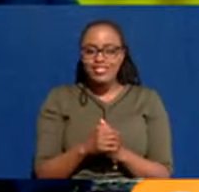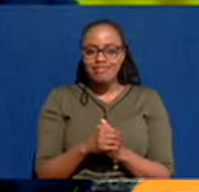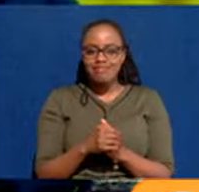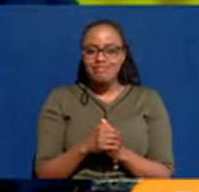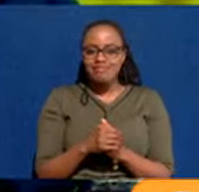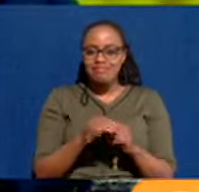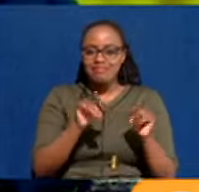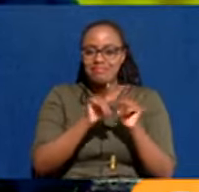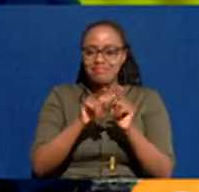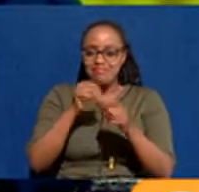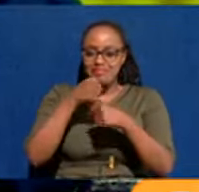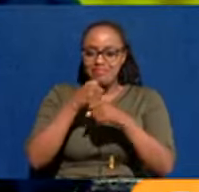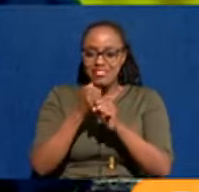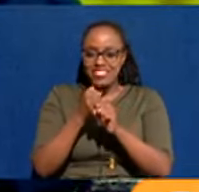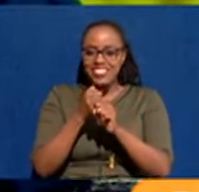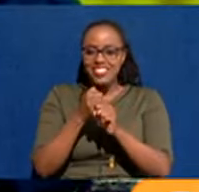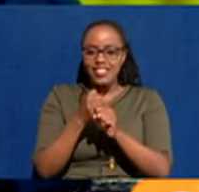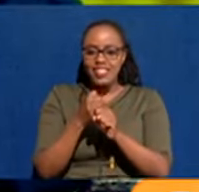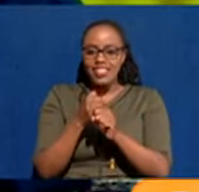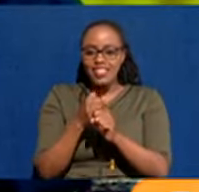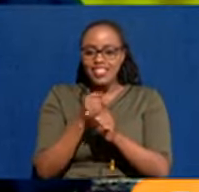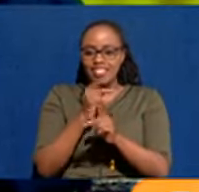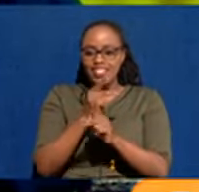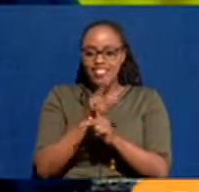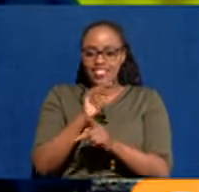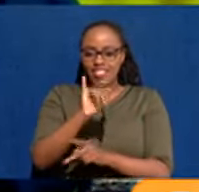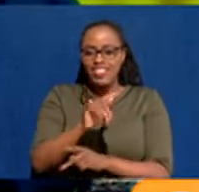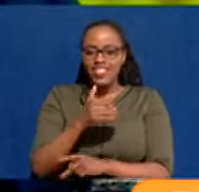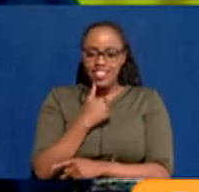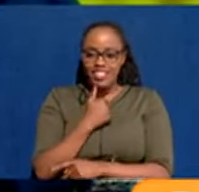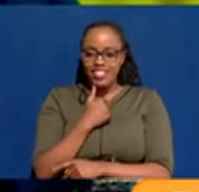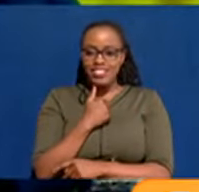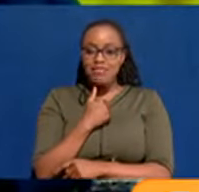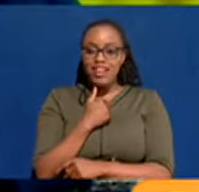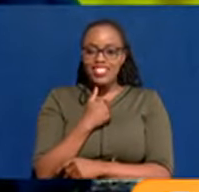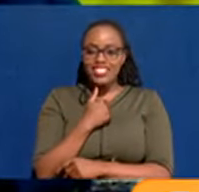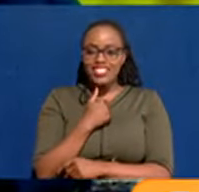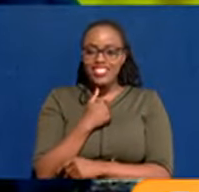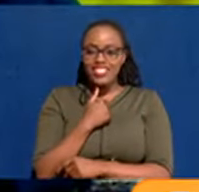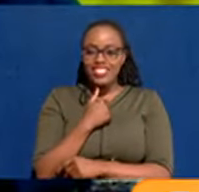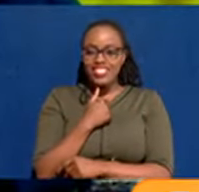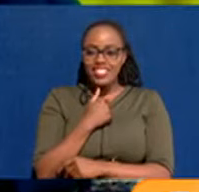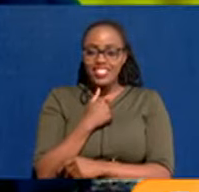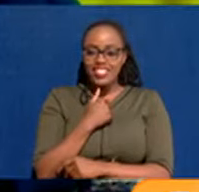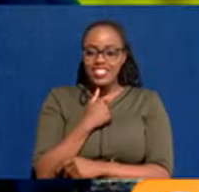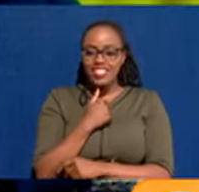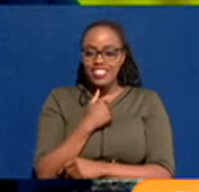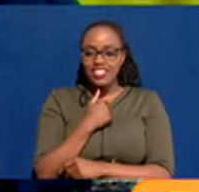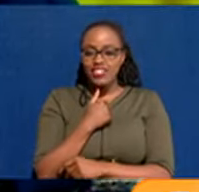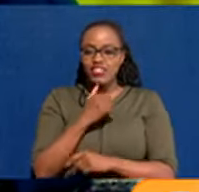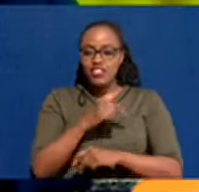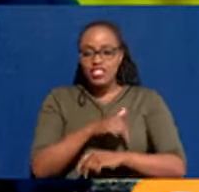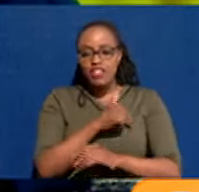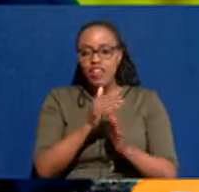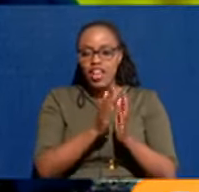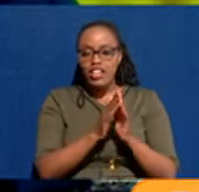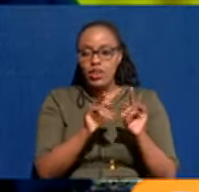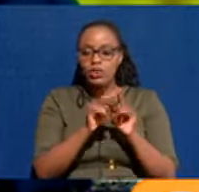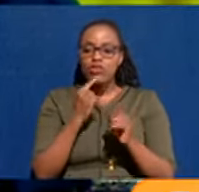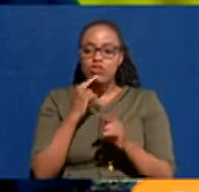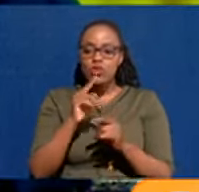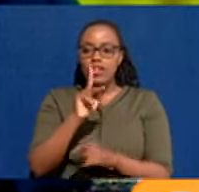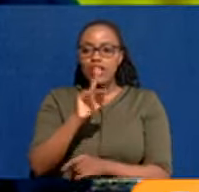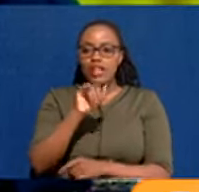Uber drivers as well, keep getting harassed. Last week, I sent a video to my chief officer of compliance, Tony Kimani,